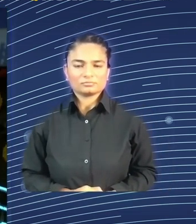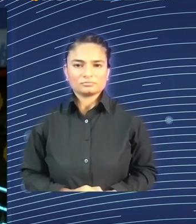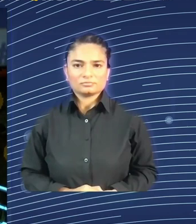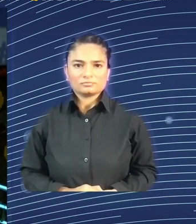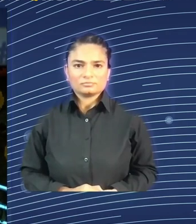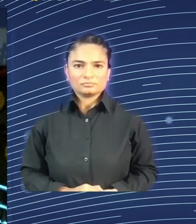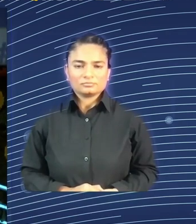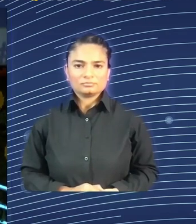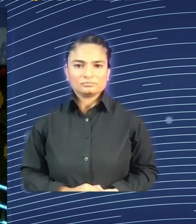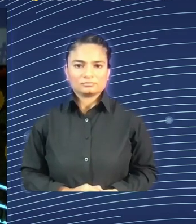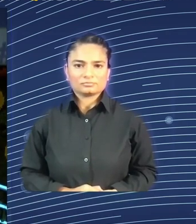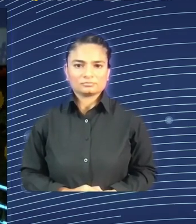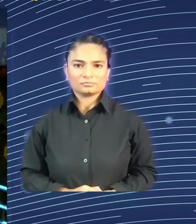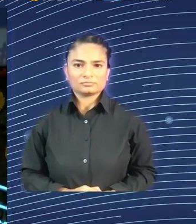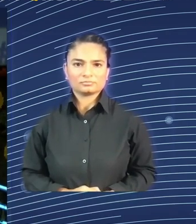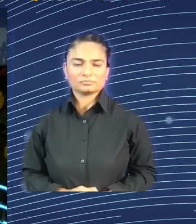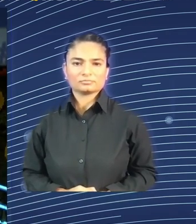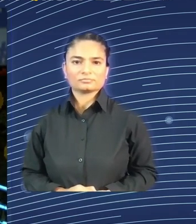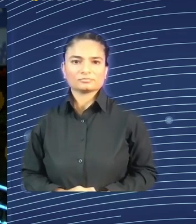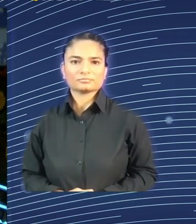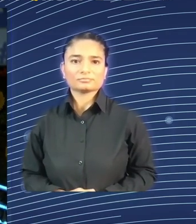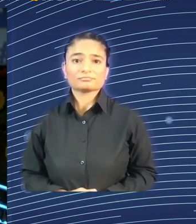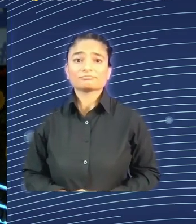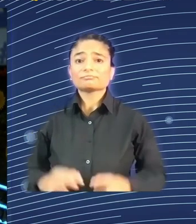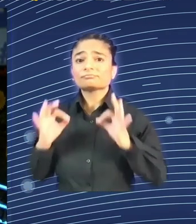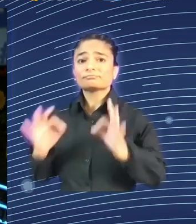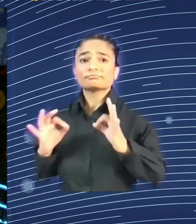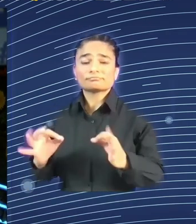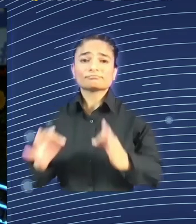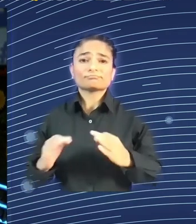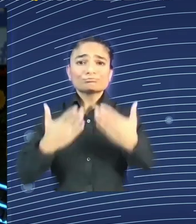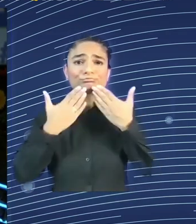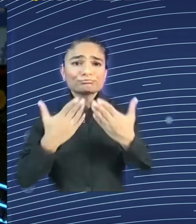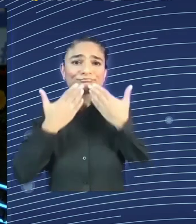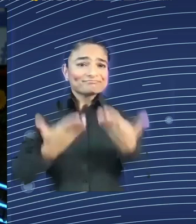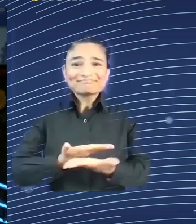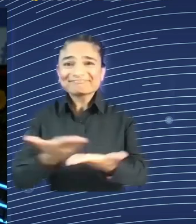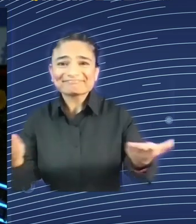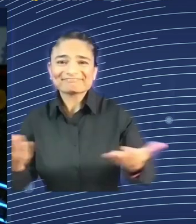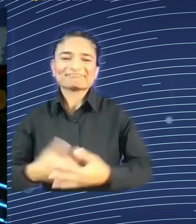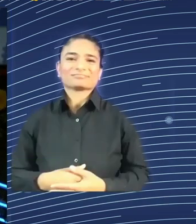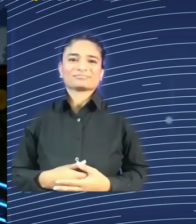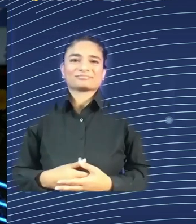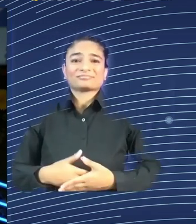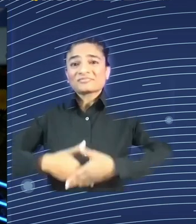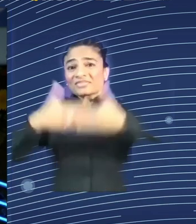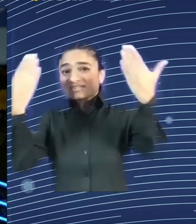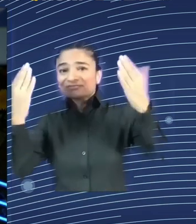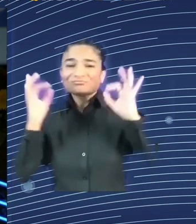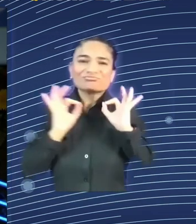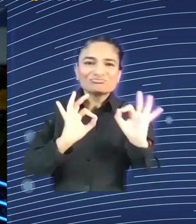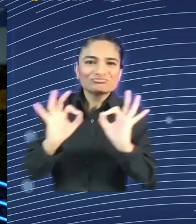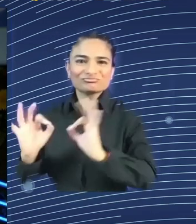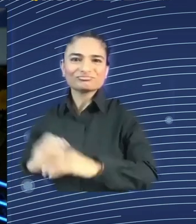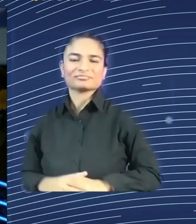Thank you very much. Good afternoon, everybody. I need to have some slides in front of me to talk, and I only see a